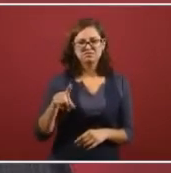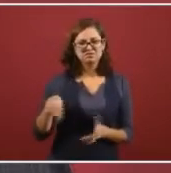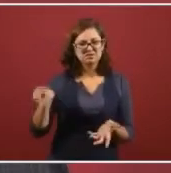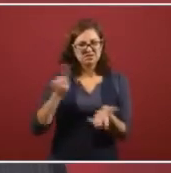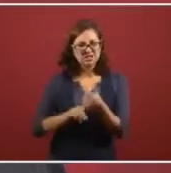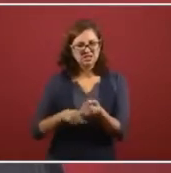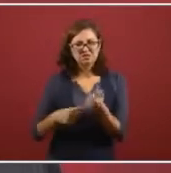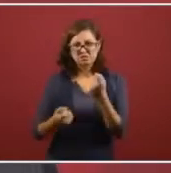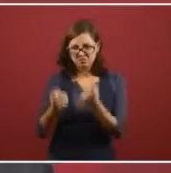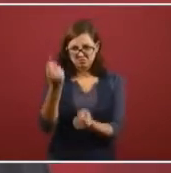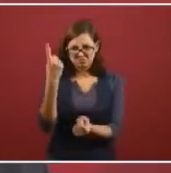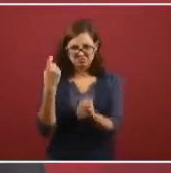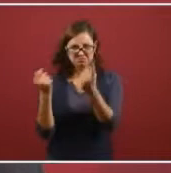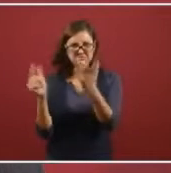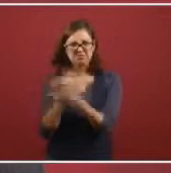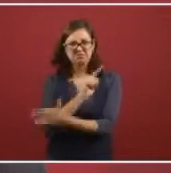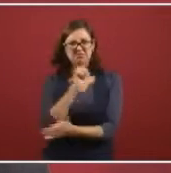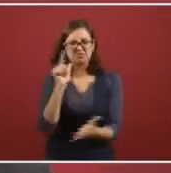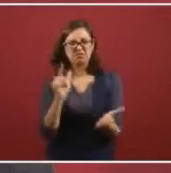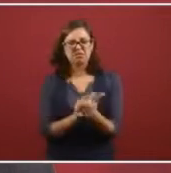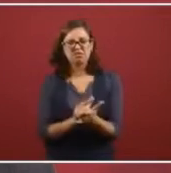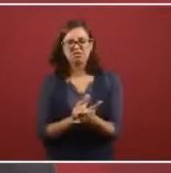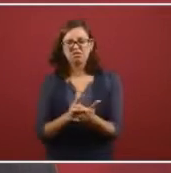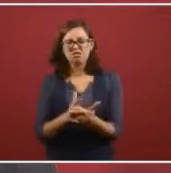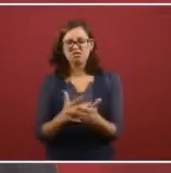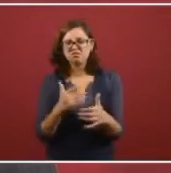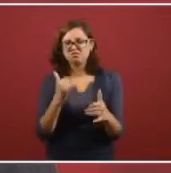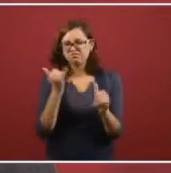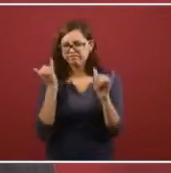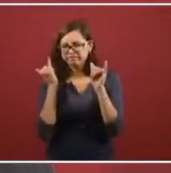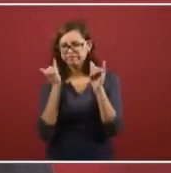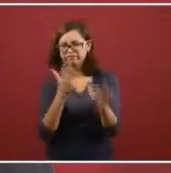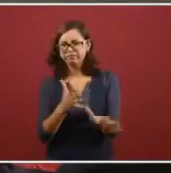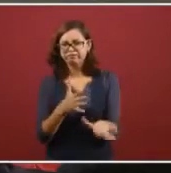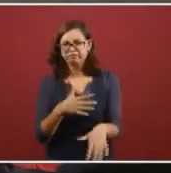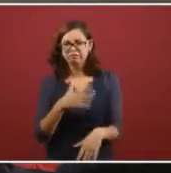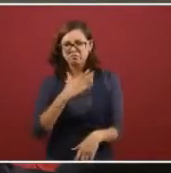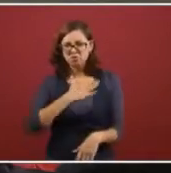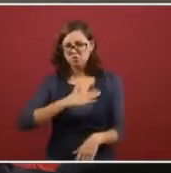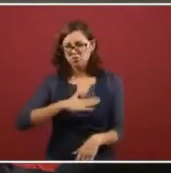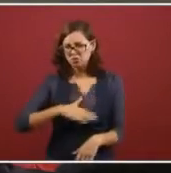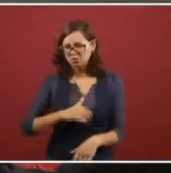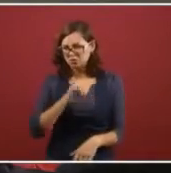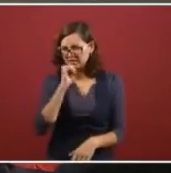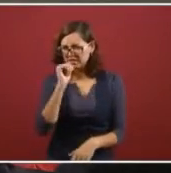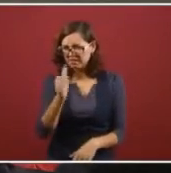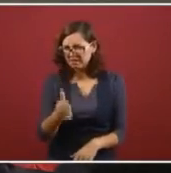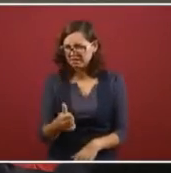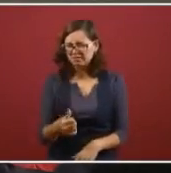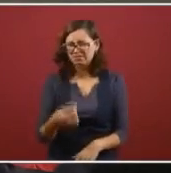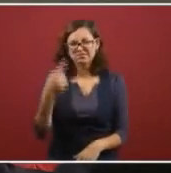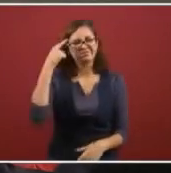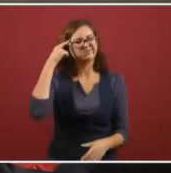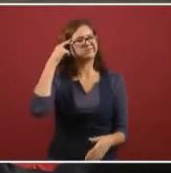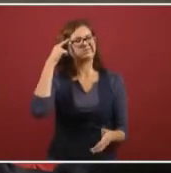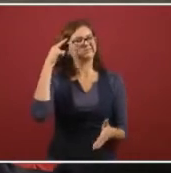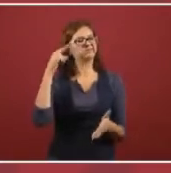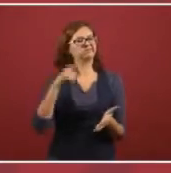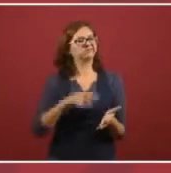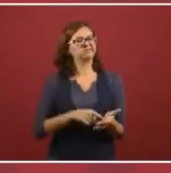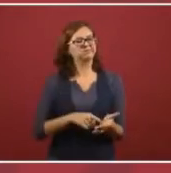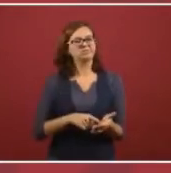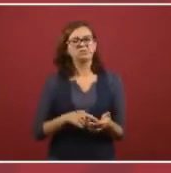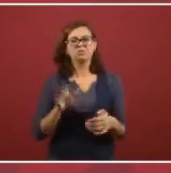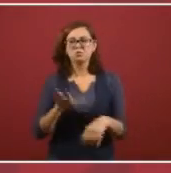to, uh, distort the law or to commit an injustice. The public